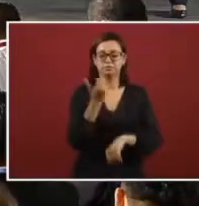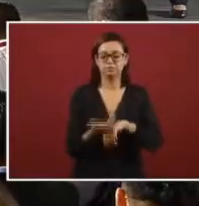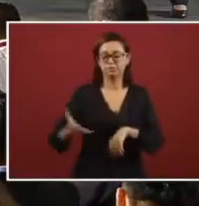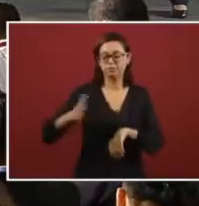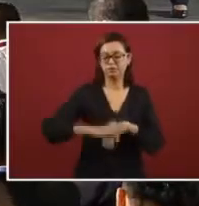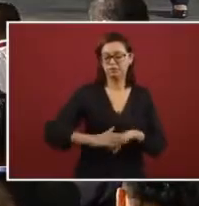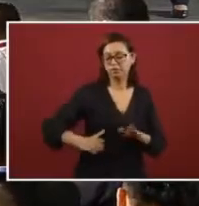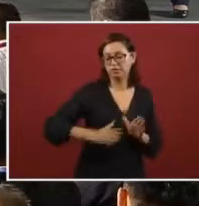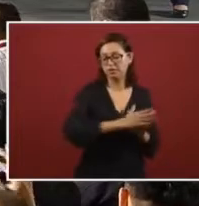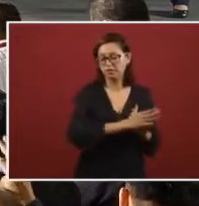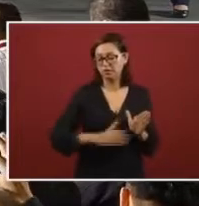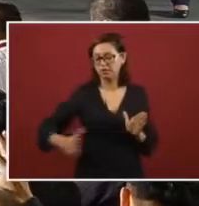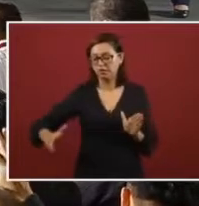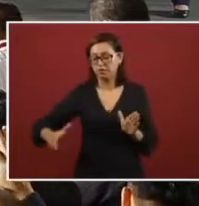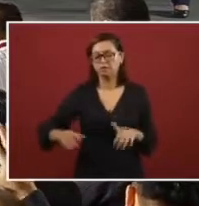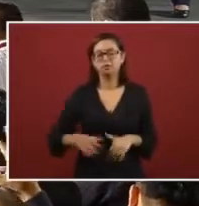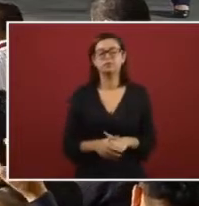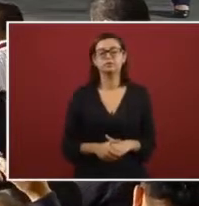administration